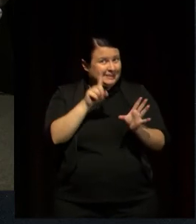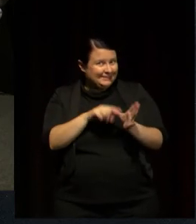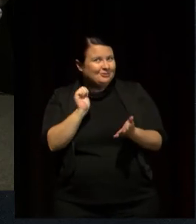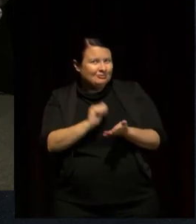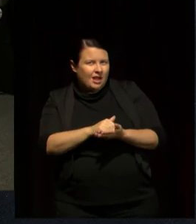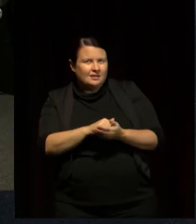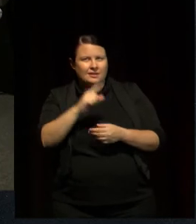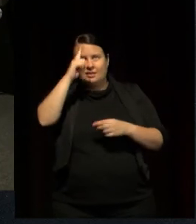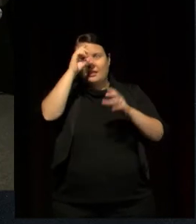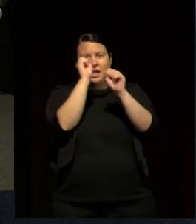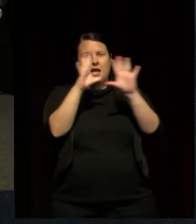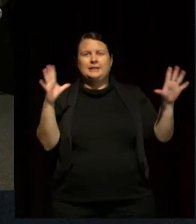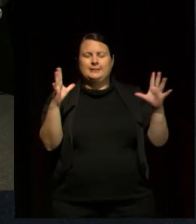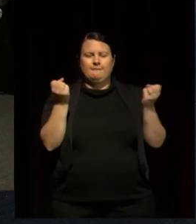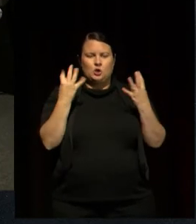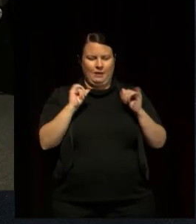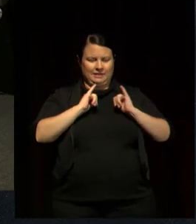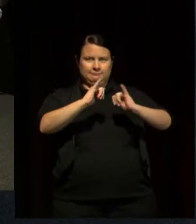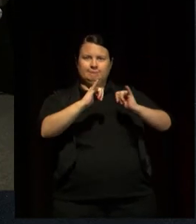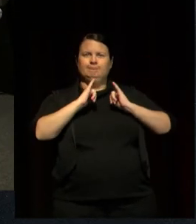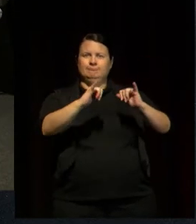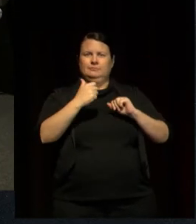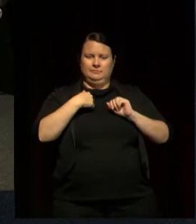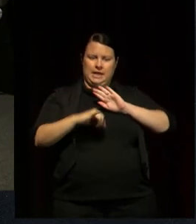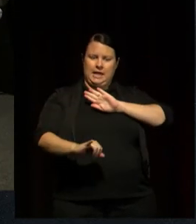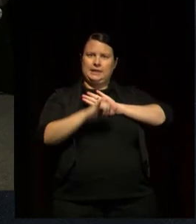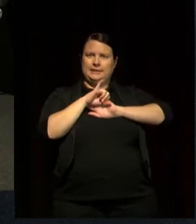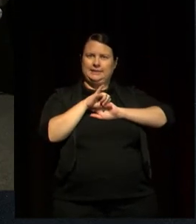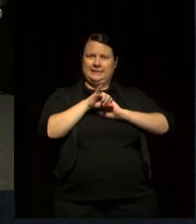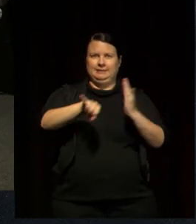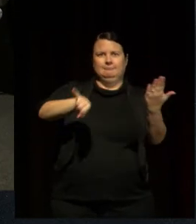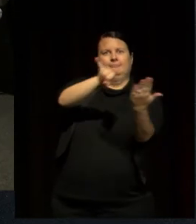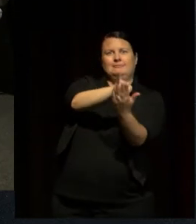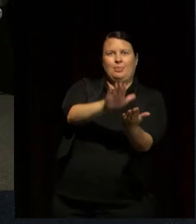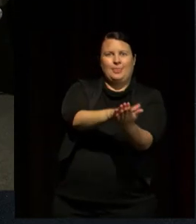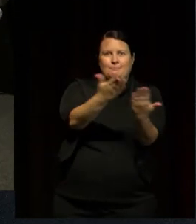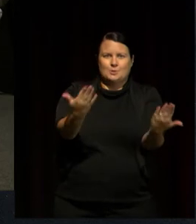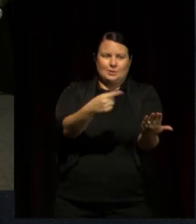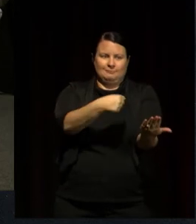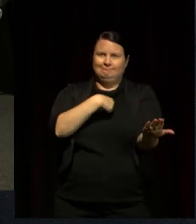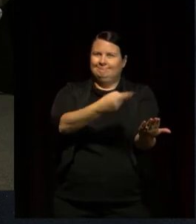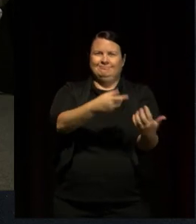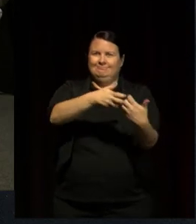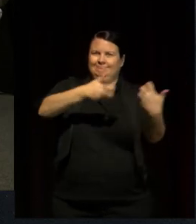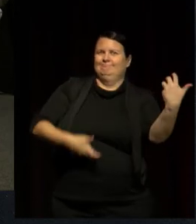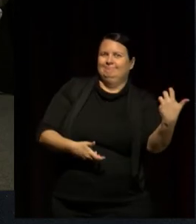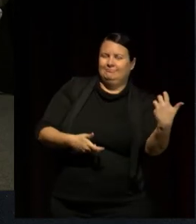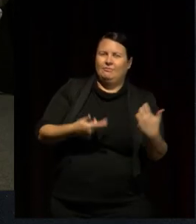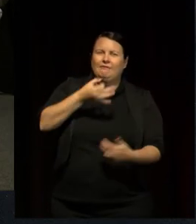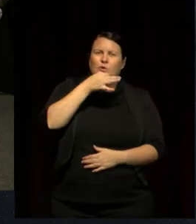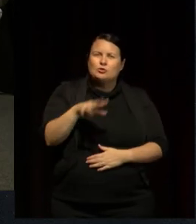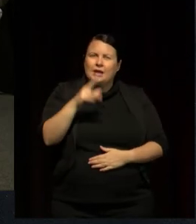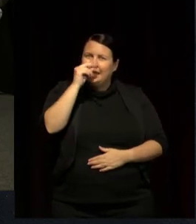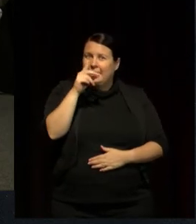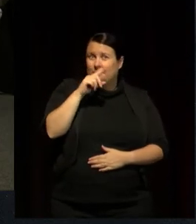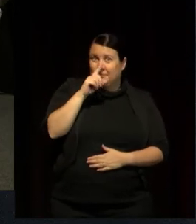notion of the absence of identities in books, particularly for children and young people. So I'd